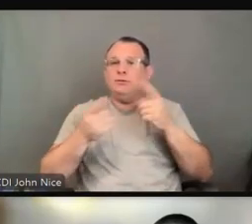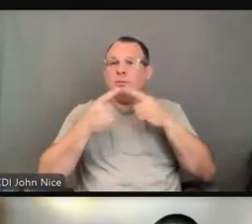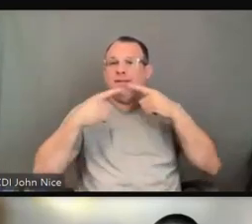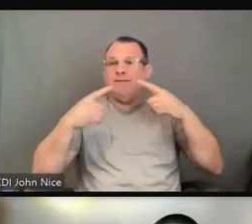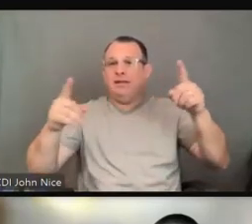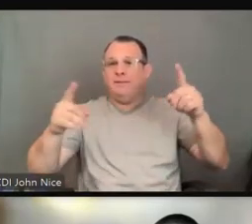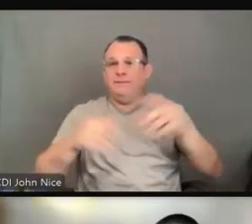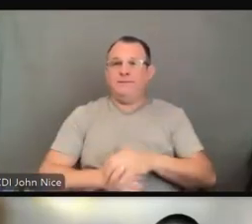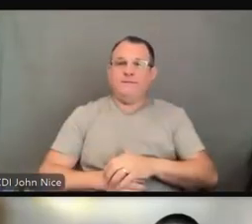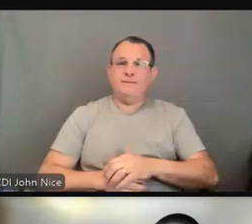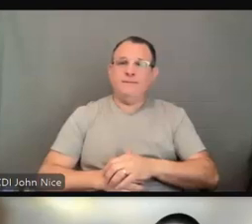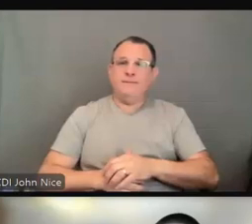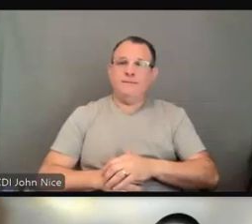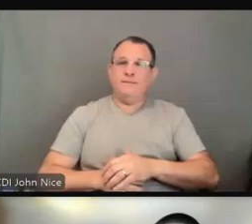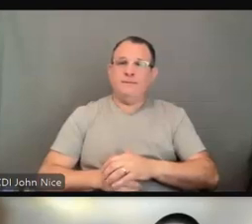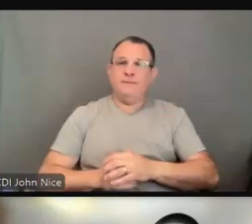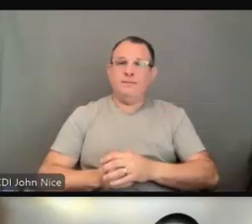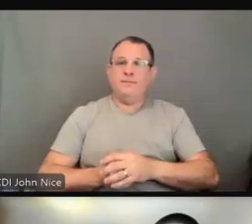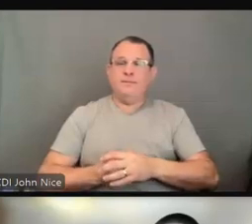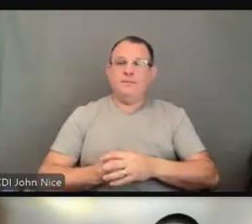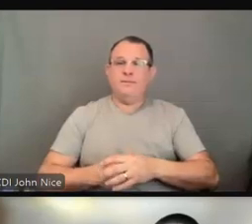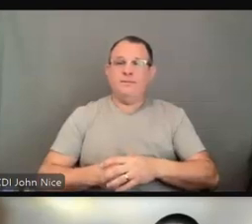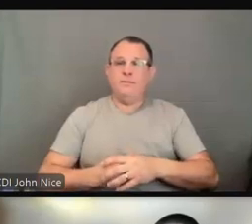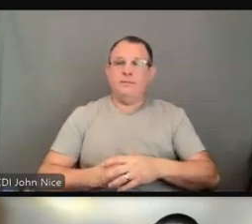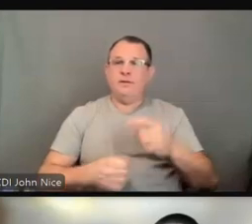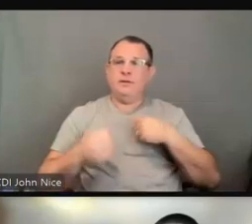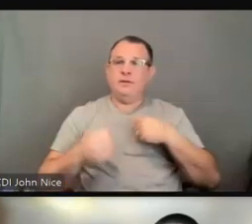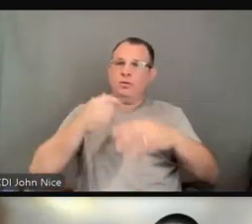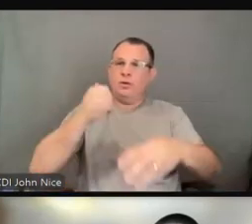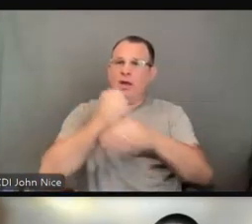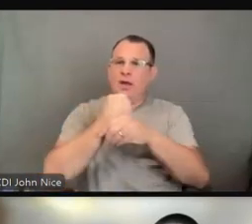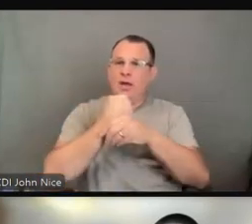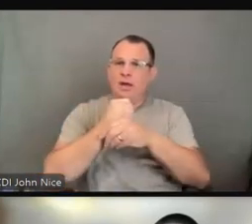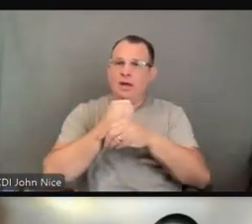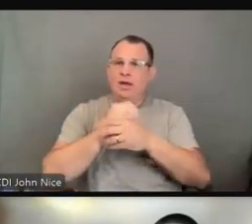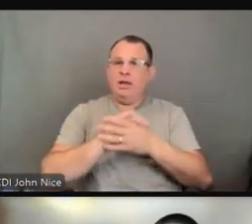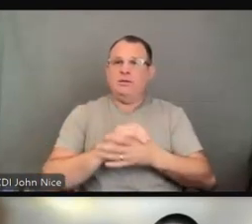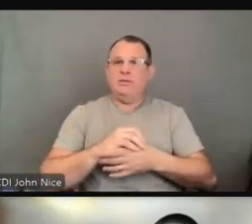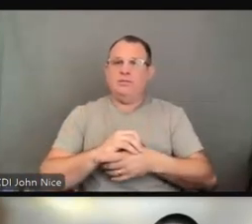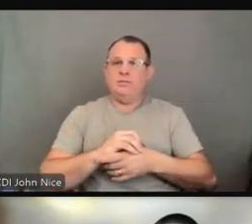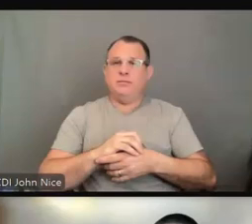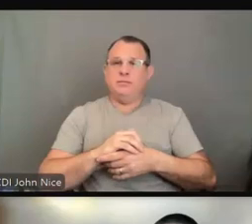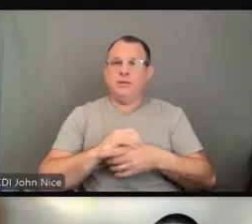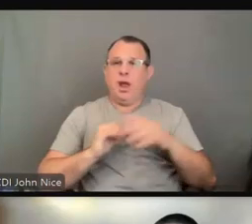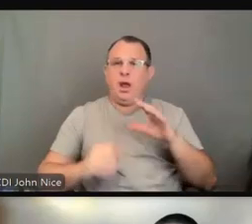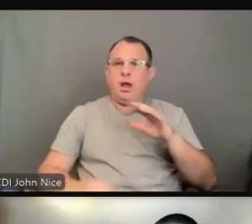The last thing I would just add to this slide is that entities